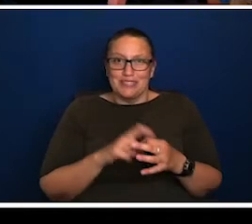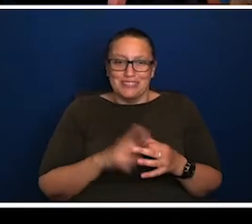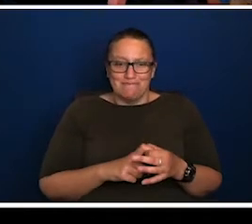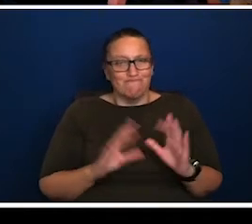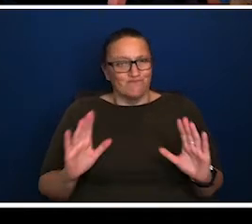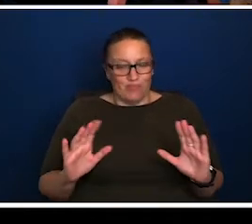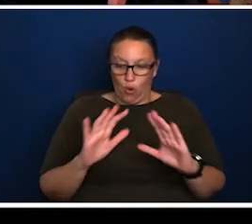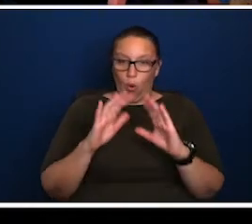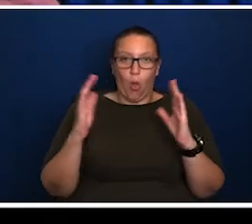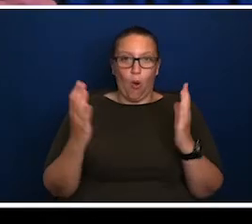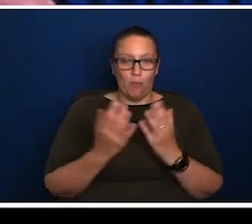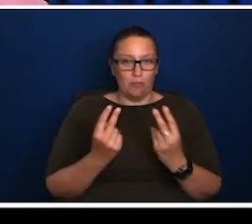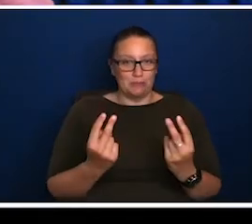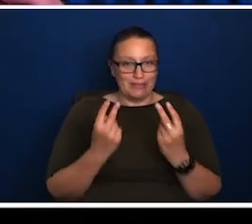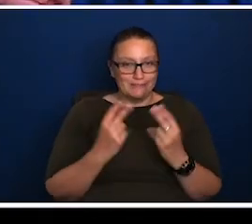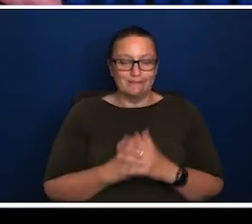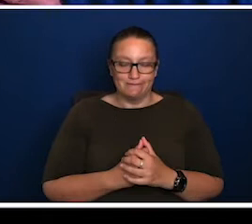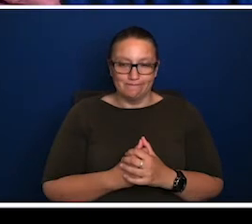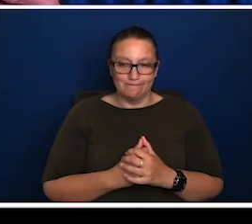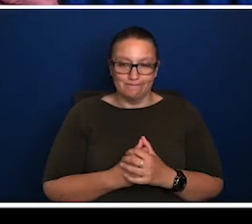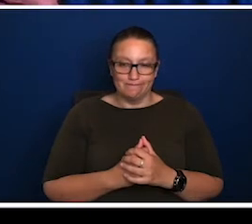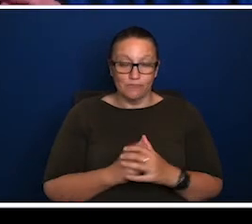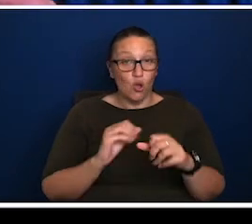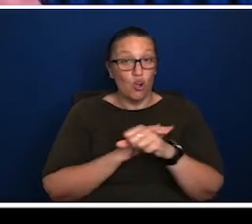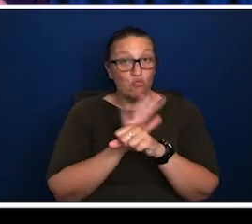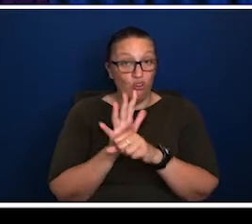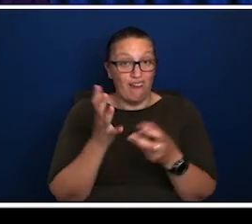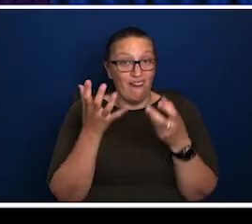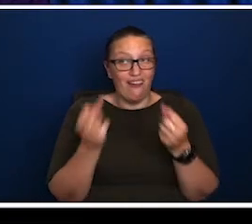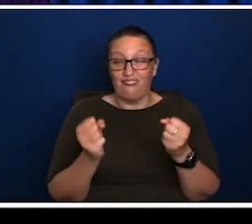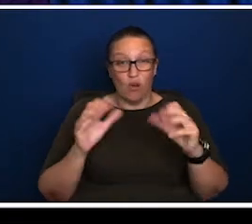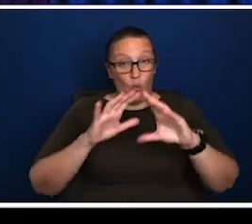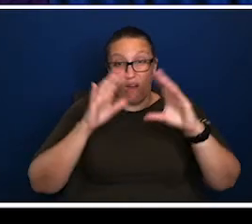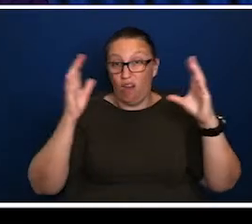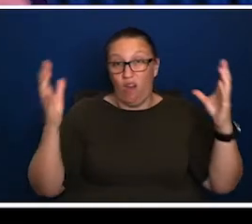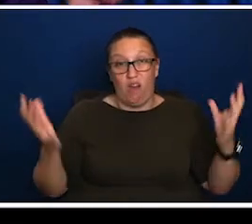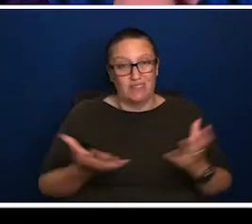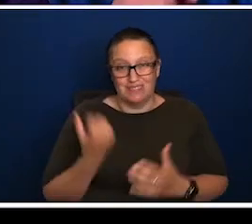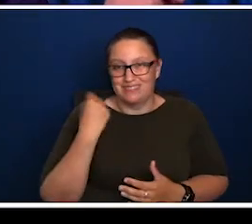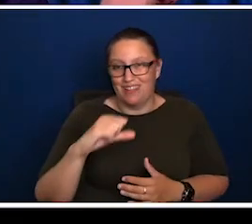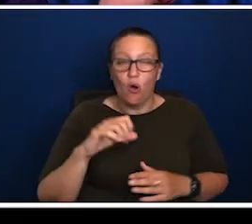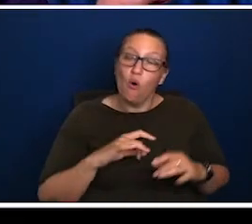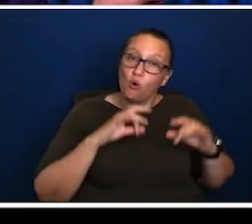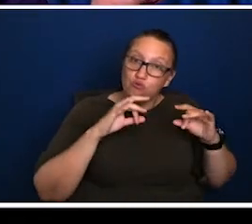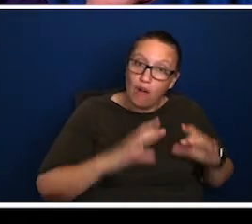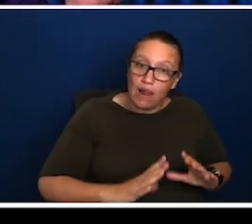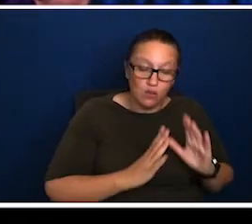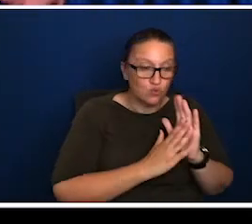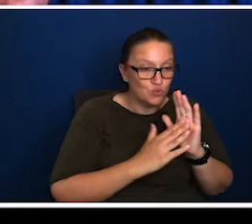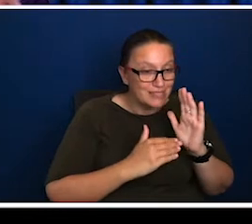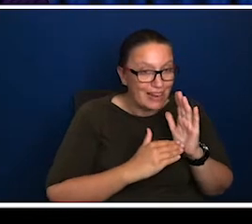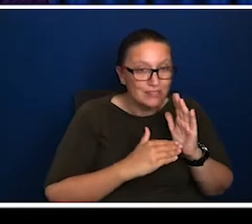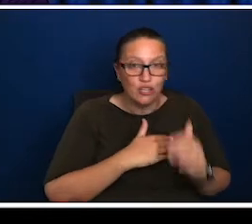Look, obviously, take the global perspective here. The virus is still, is still burning the rest of the planet. Uh,